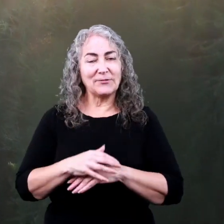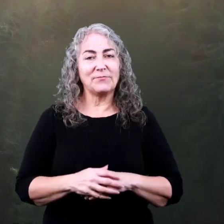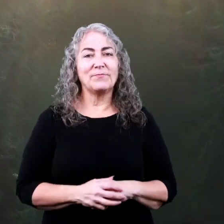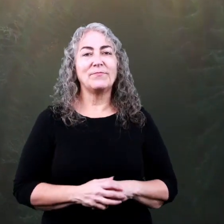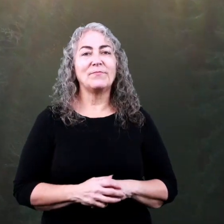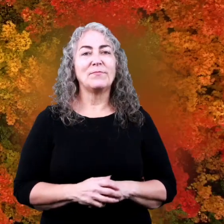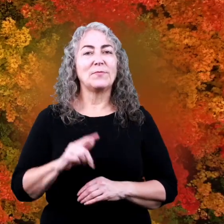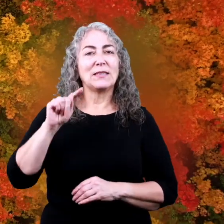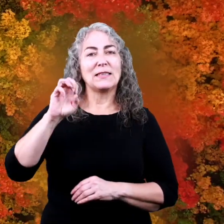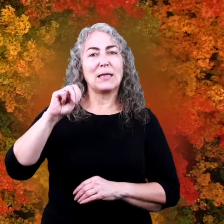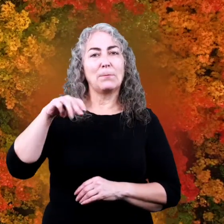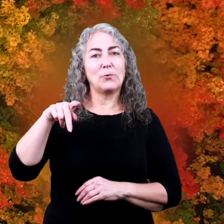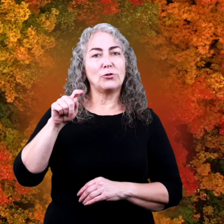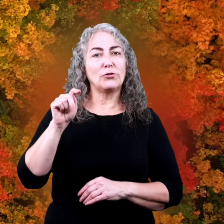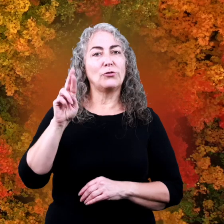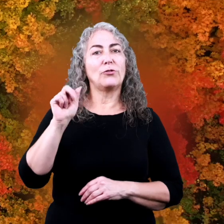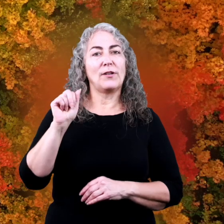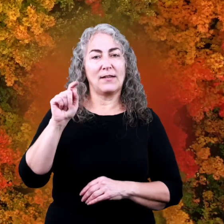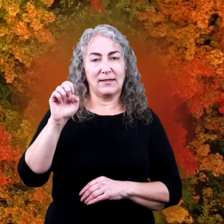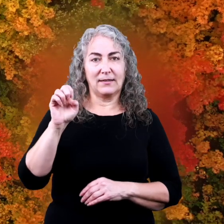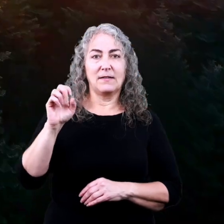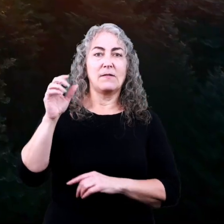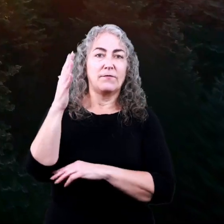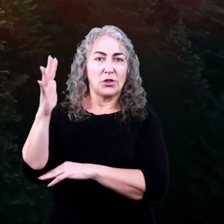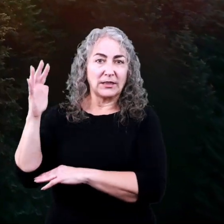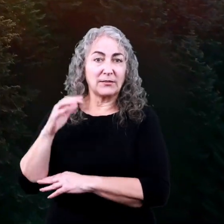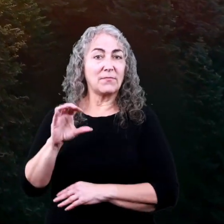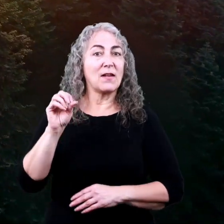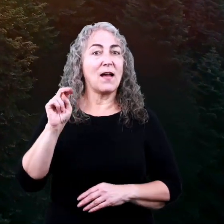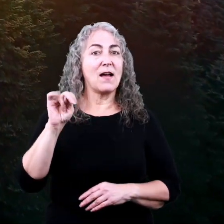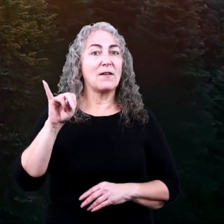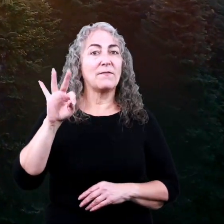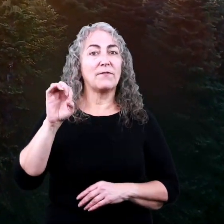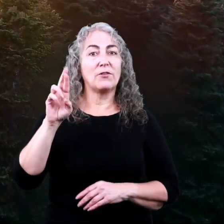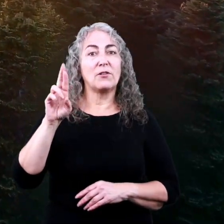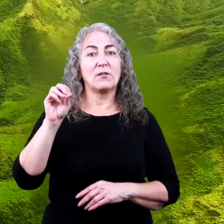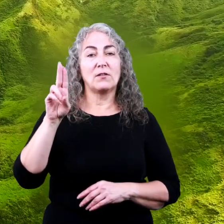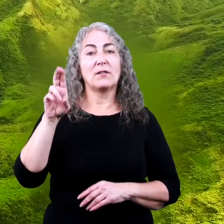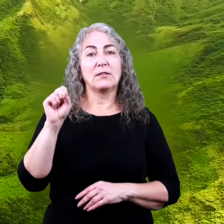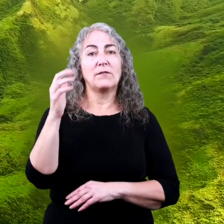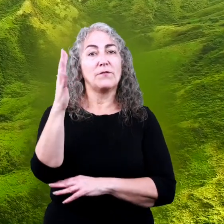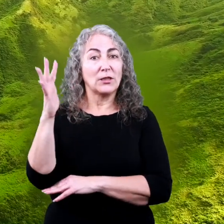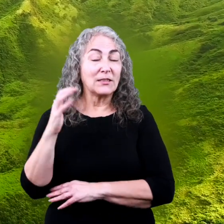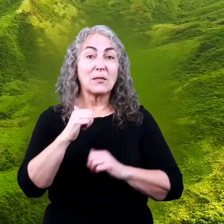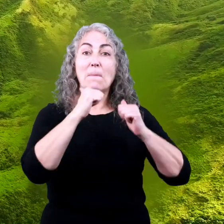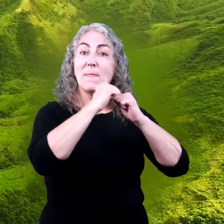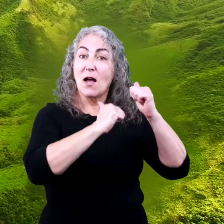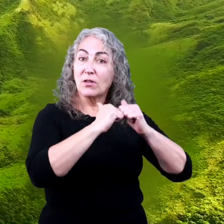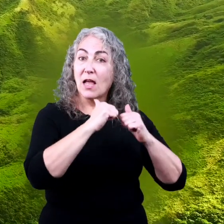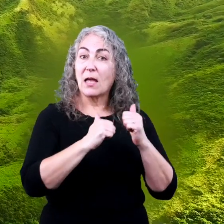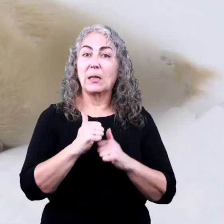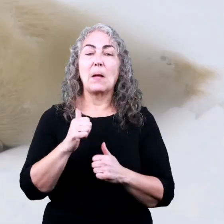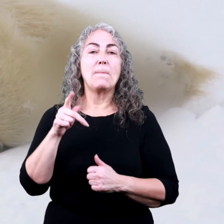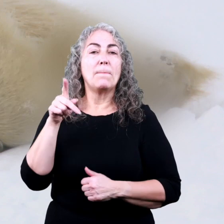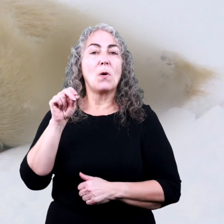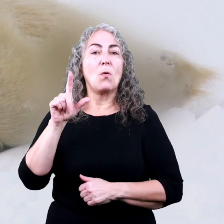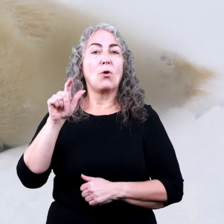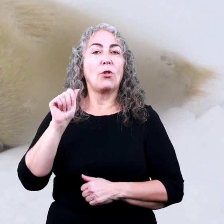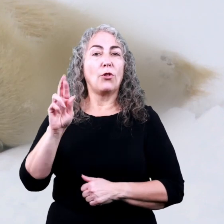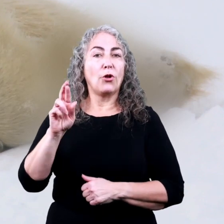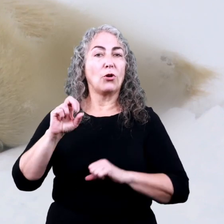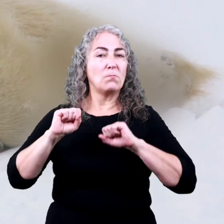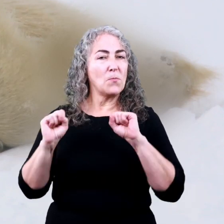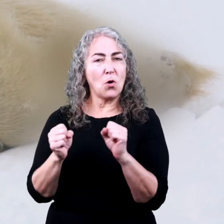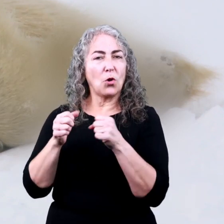Temperate Forest Coniferous Forest Mountains Polar